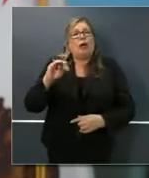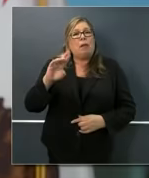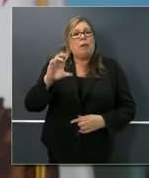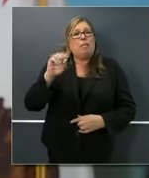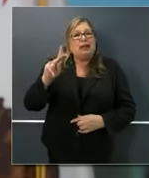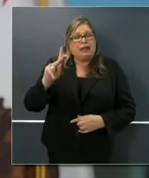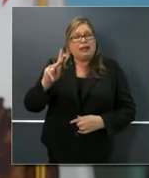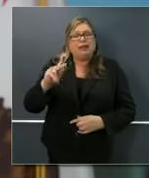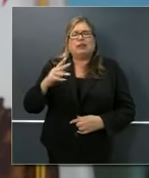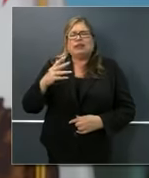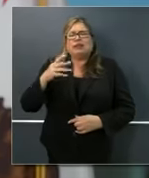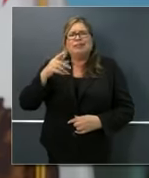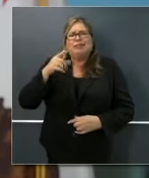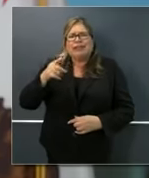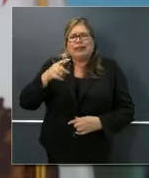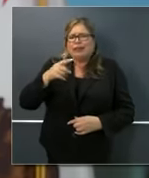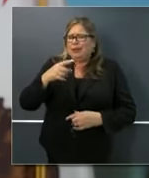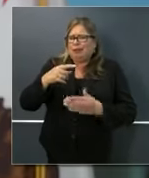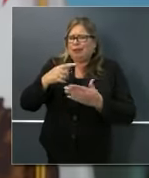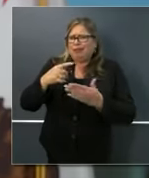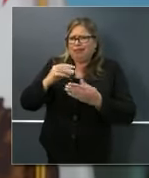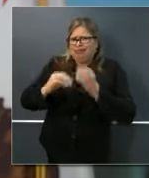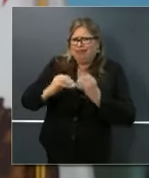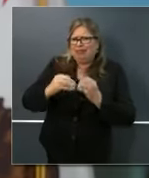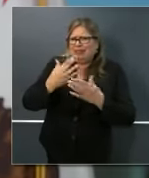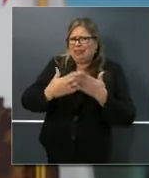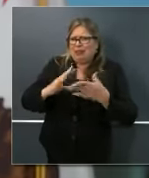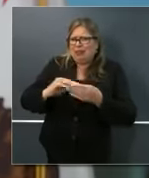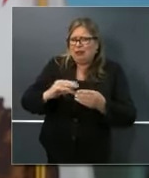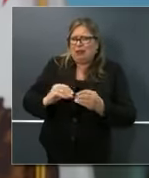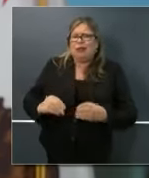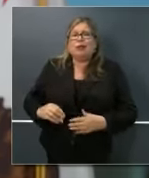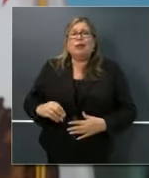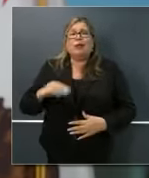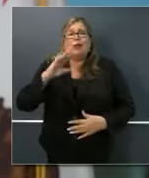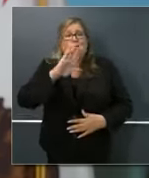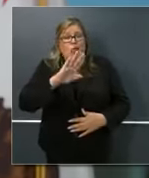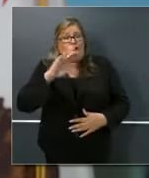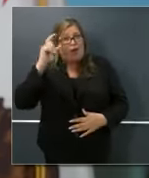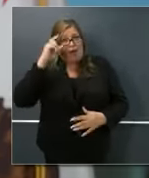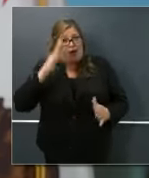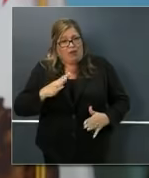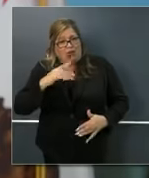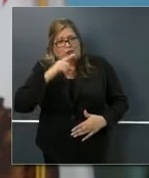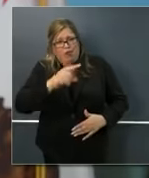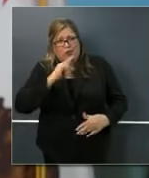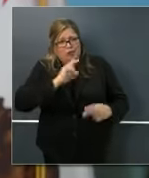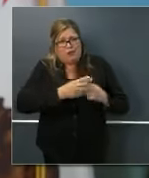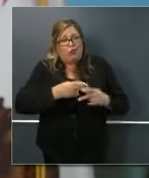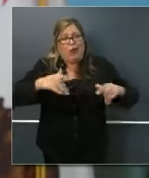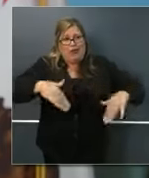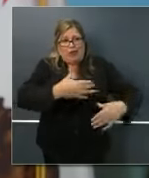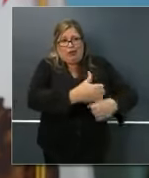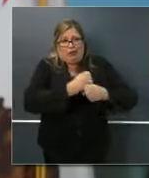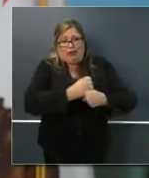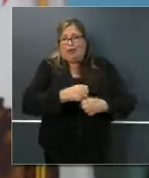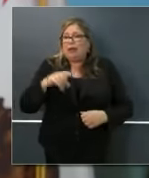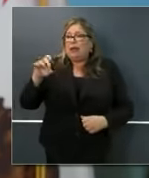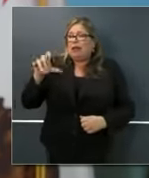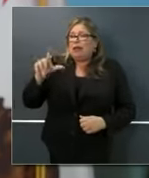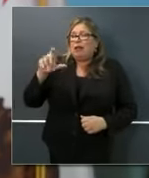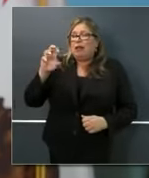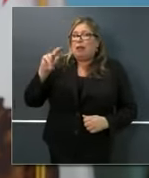administration had said that it had not gotten information they were received. Elon Musk claims that they were. Can you clarify what's going on here? Yeah, no.